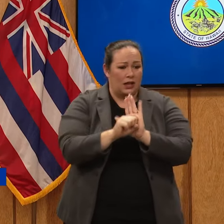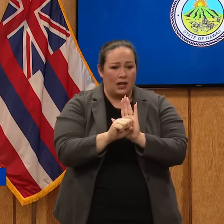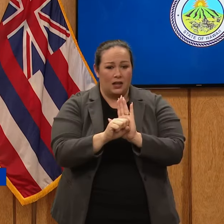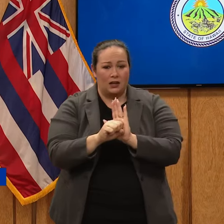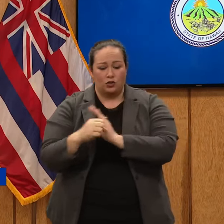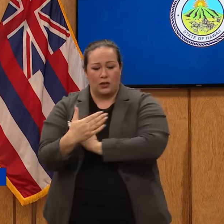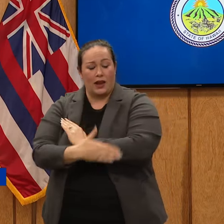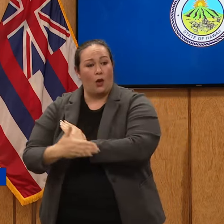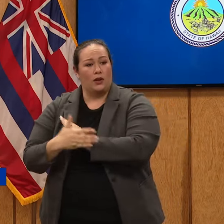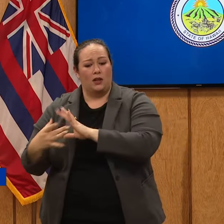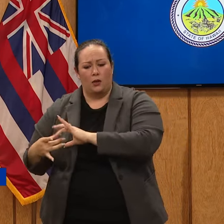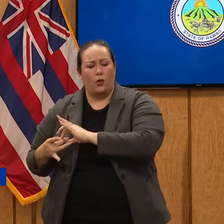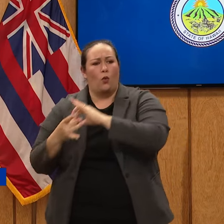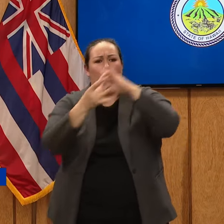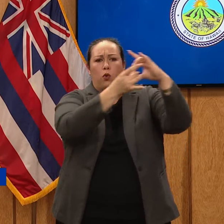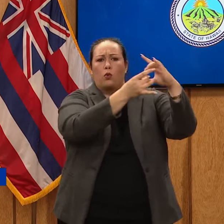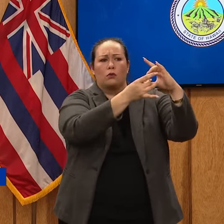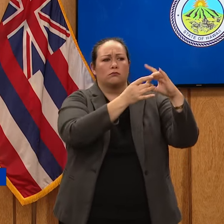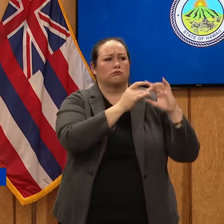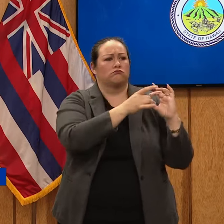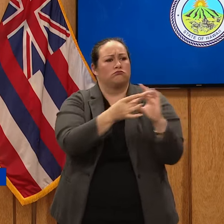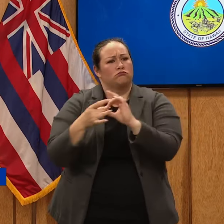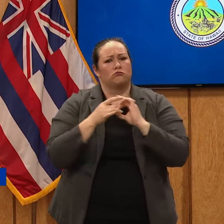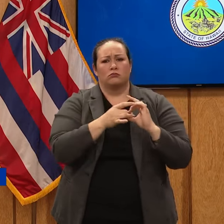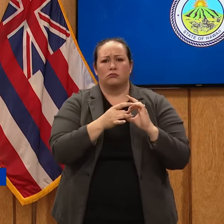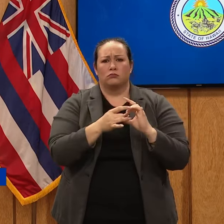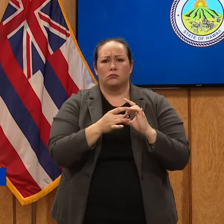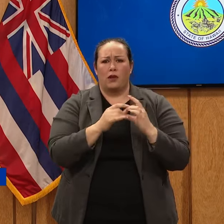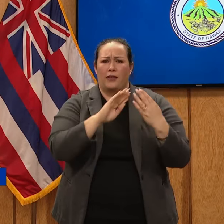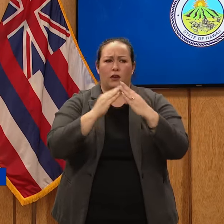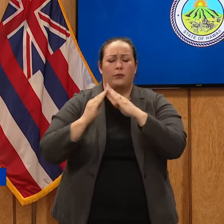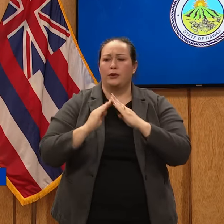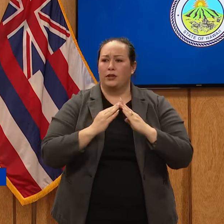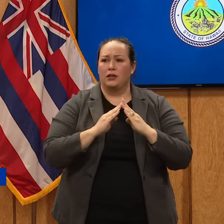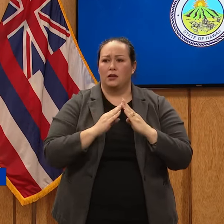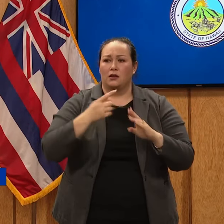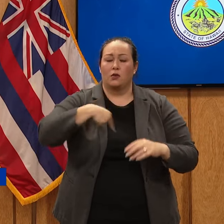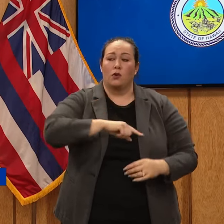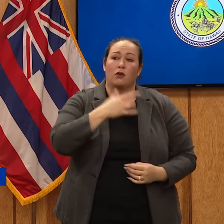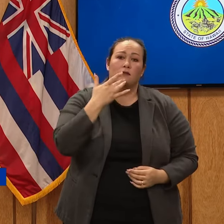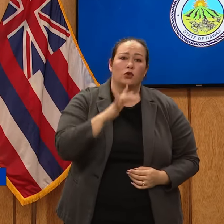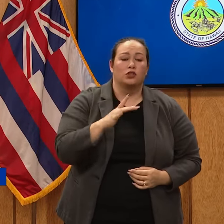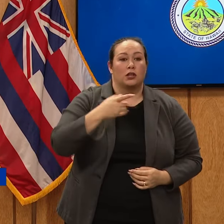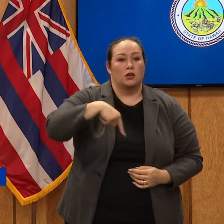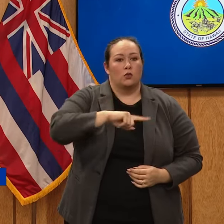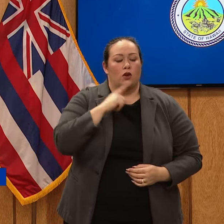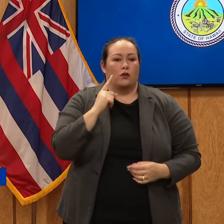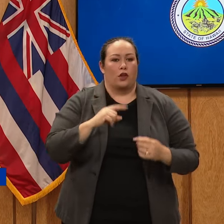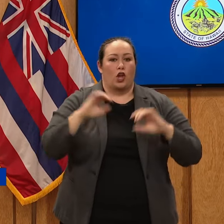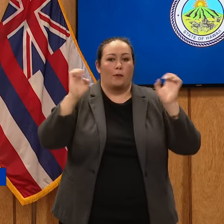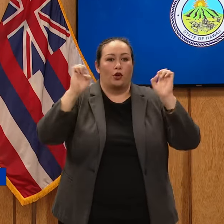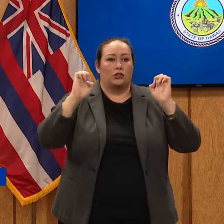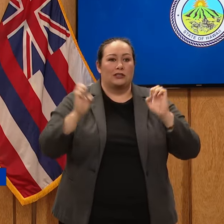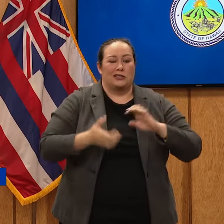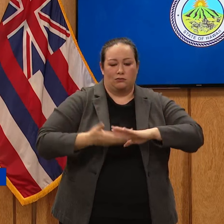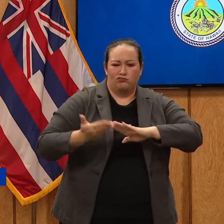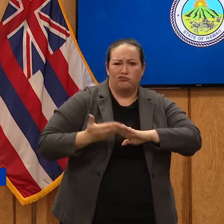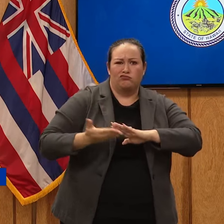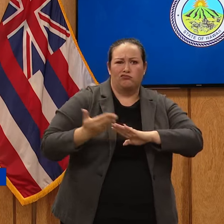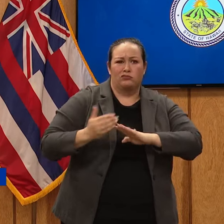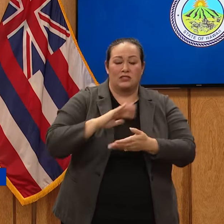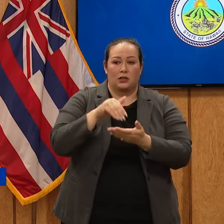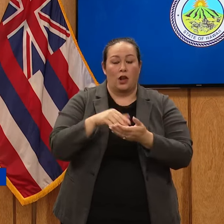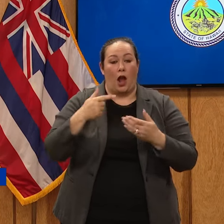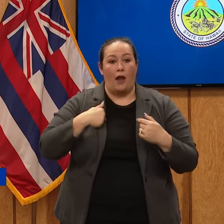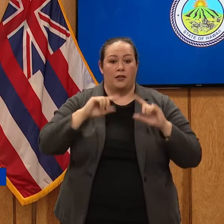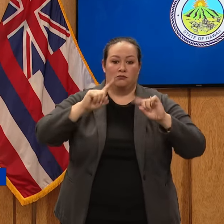to the county government, and especially including the community. We were fortunate enough to be in the Emergency Operating Center, and I've been in a lot of